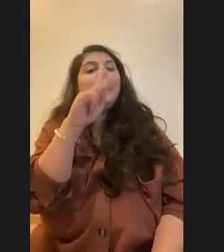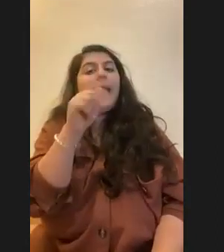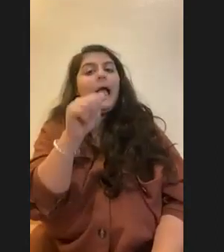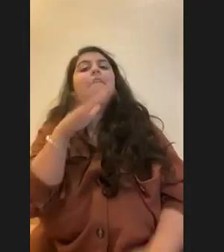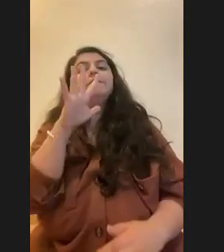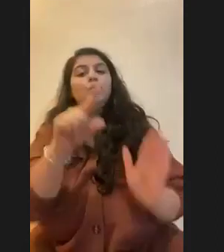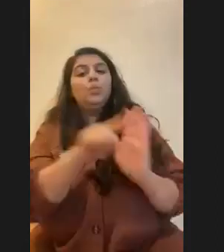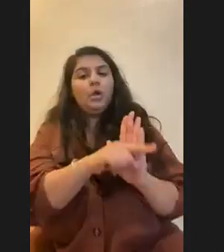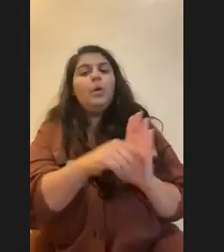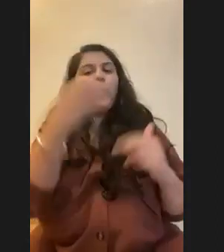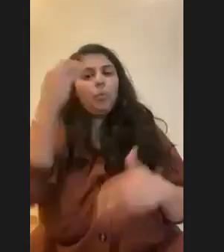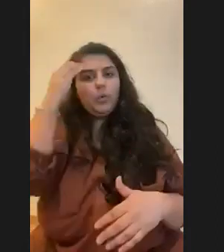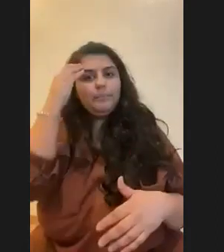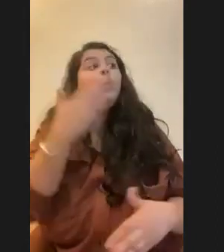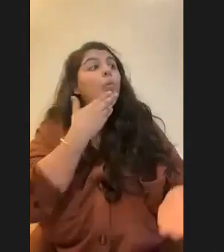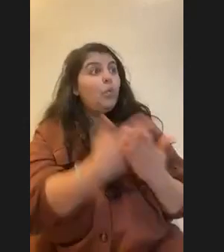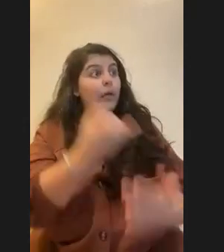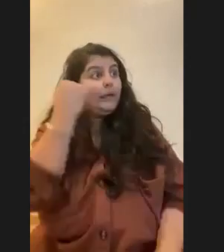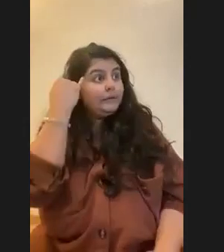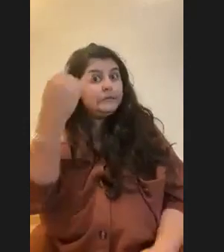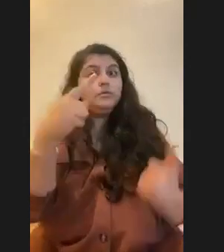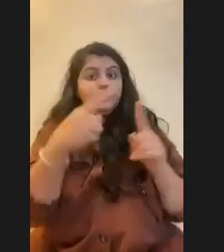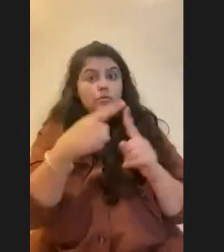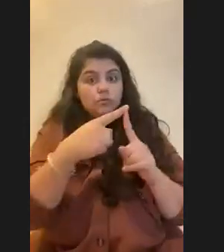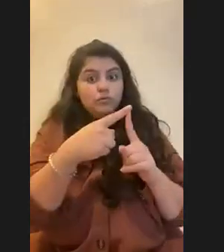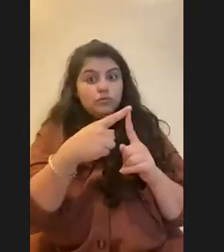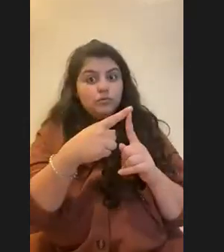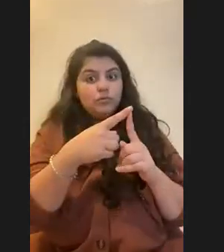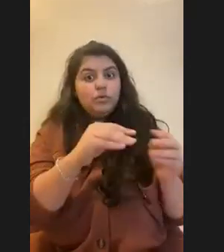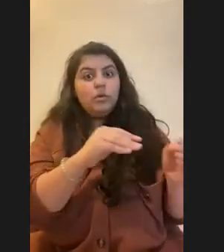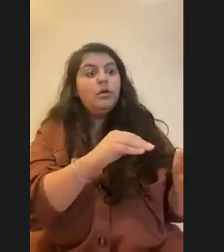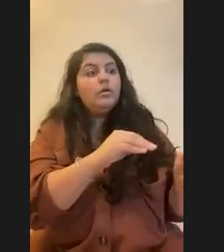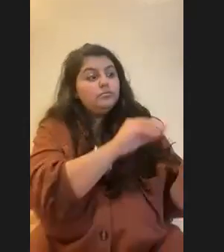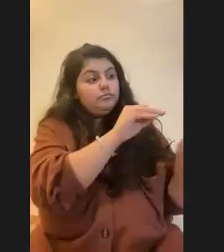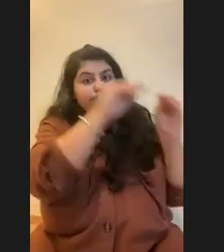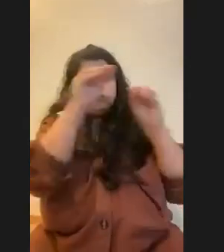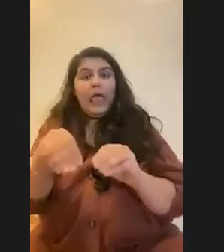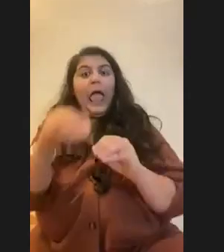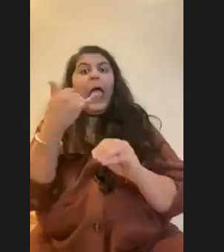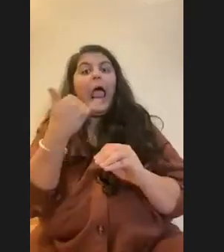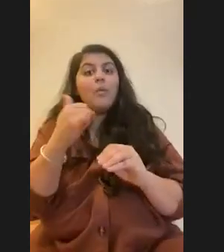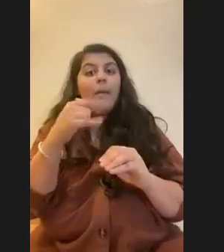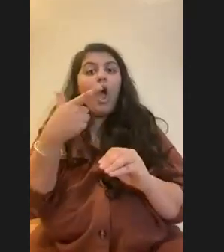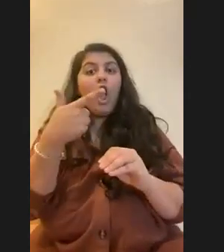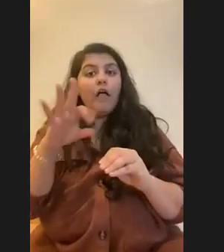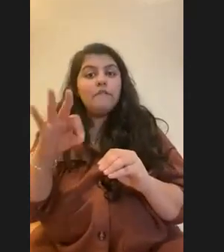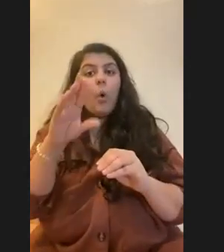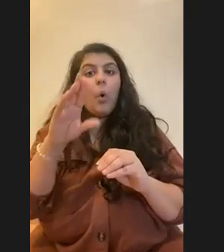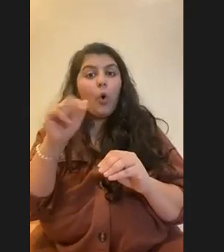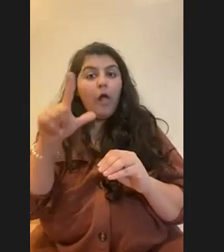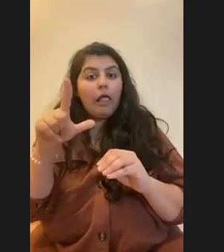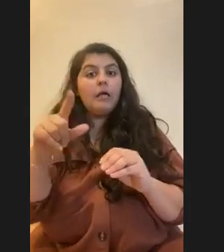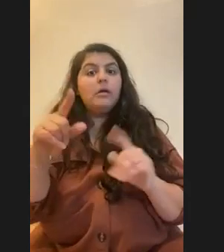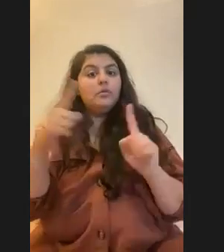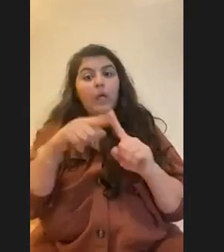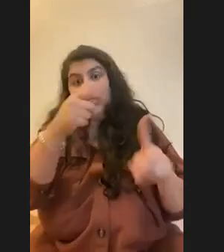Is it a good idea to trans transplant Arabian coral to other places because they are, uh, super tolerant